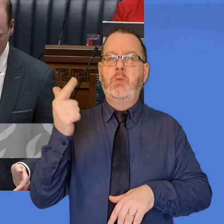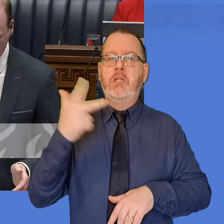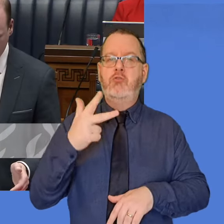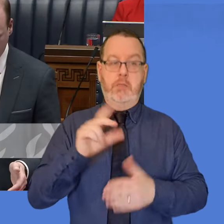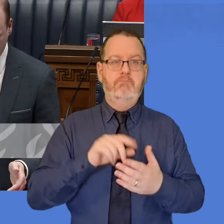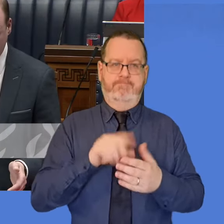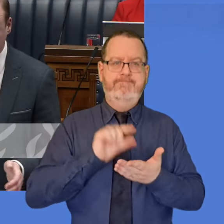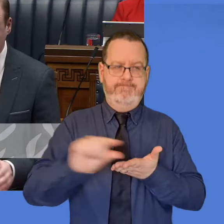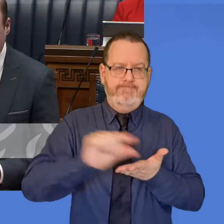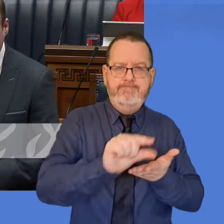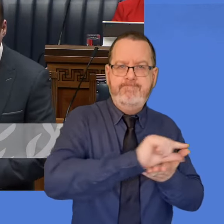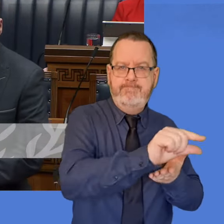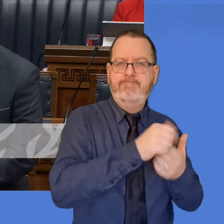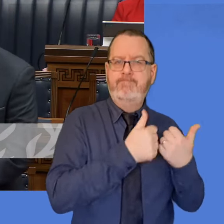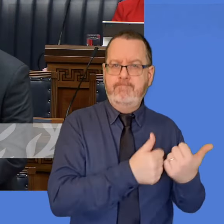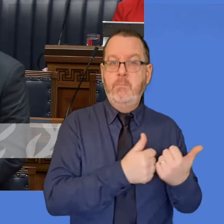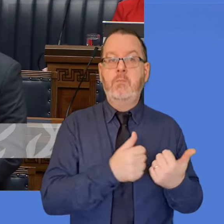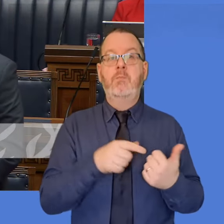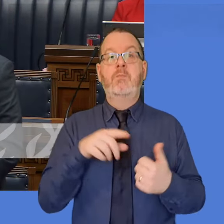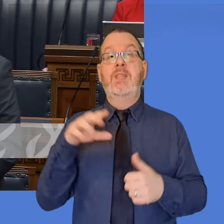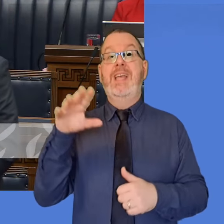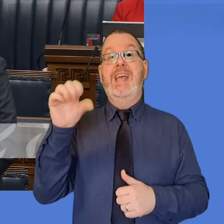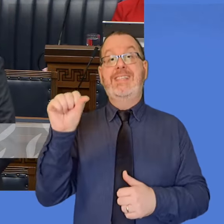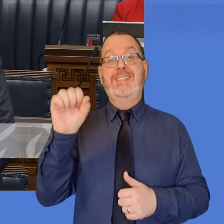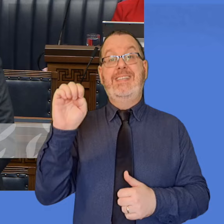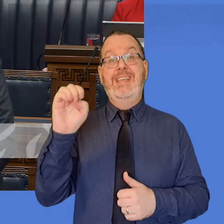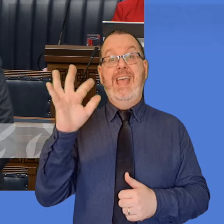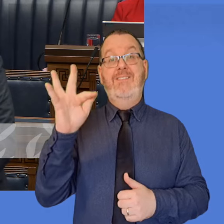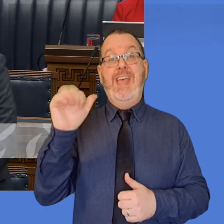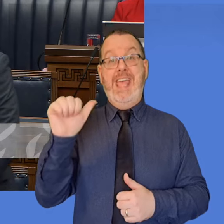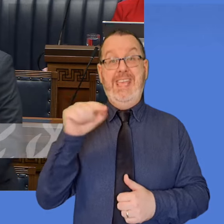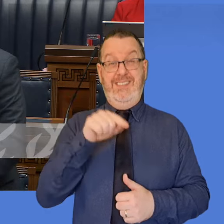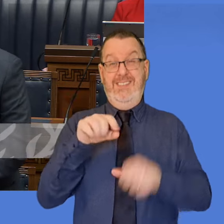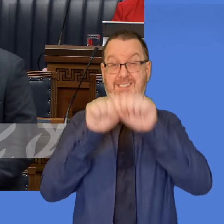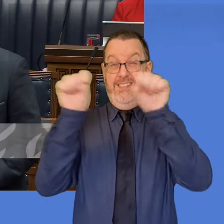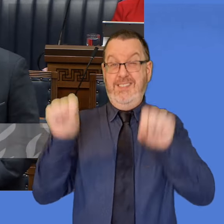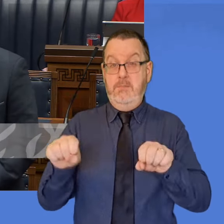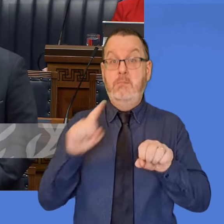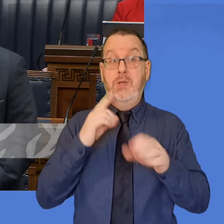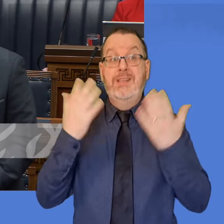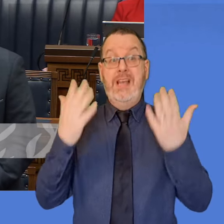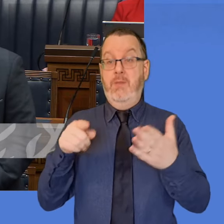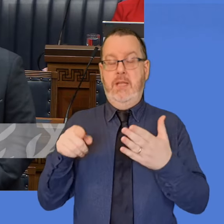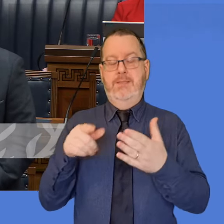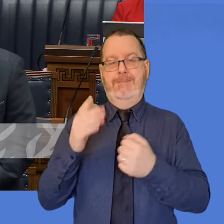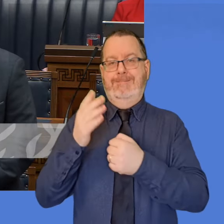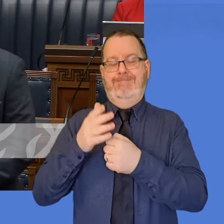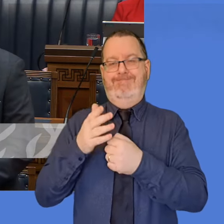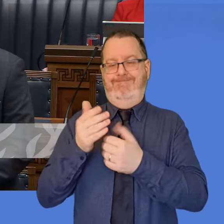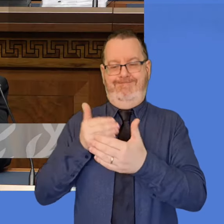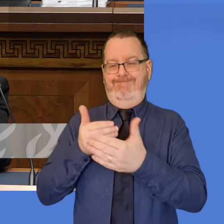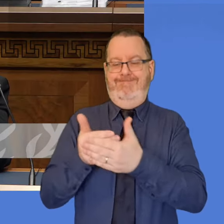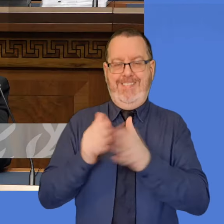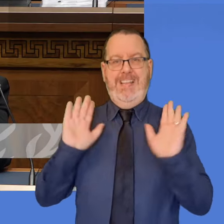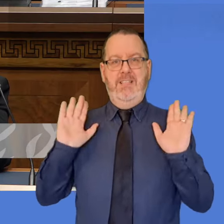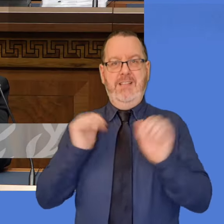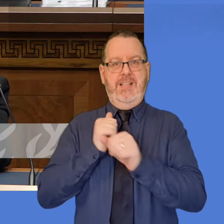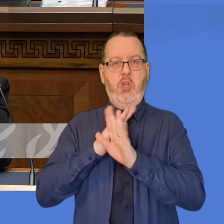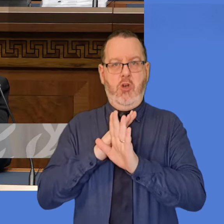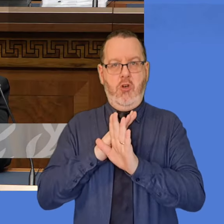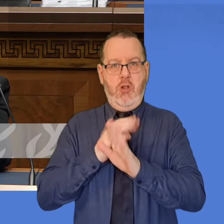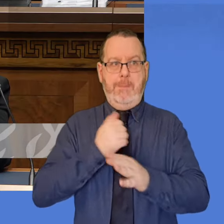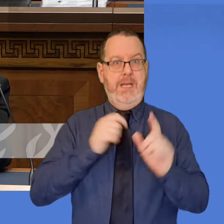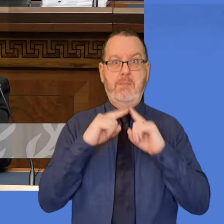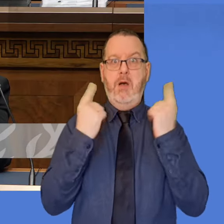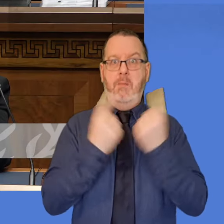No further payments under the SEFA can be made available. My department can only work within the guidelines that are available at